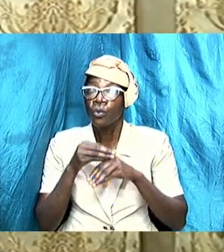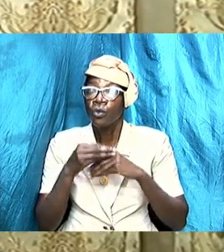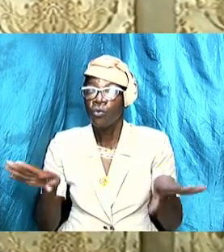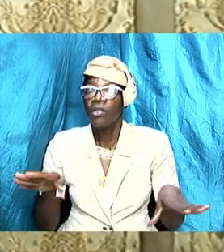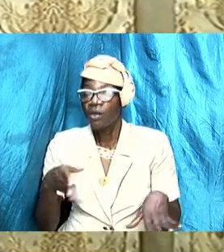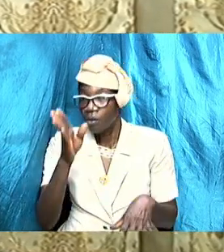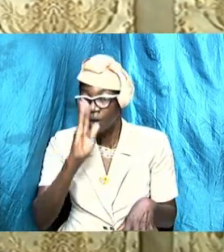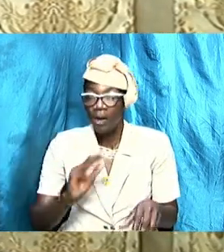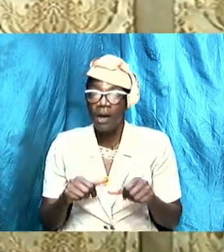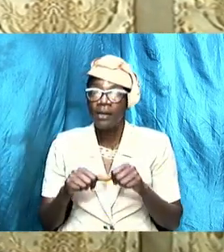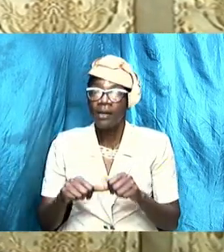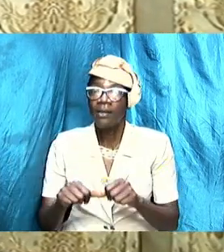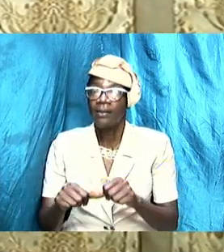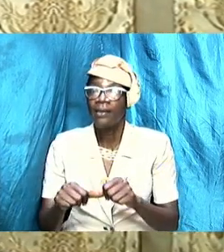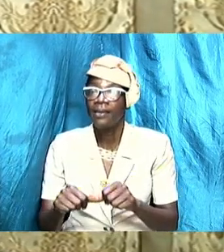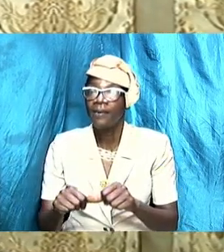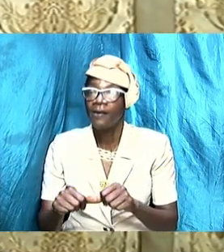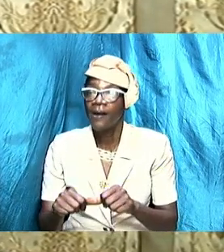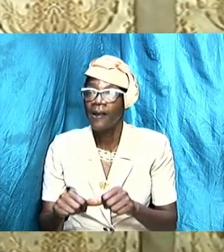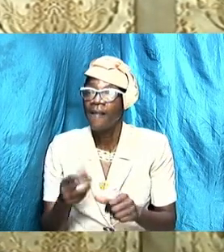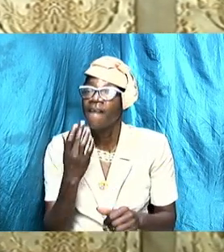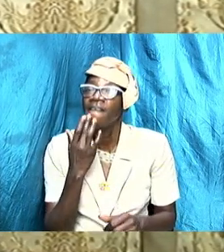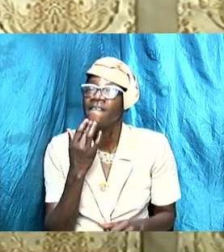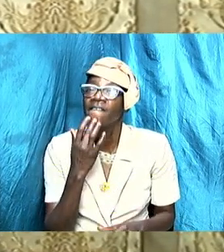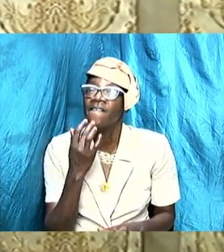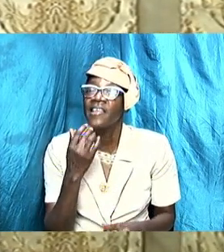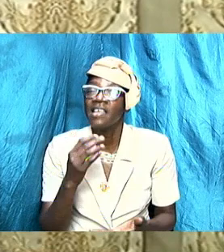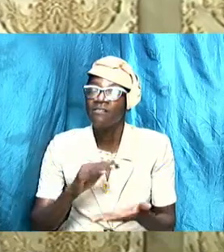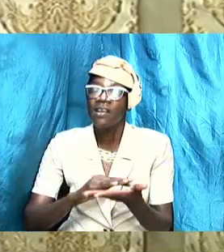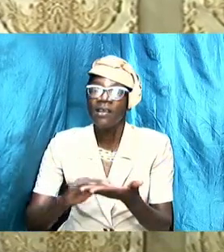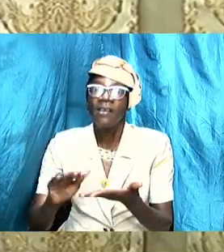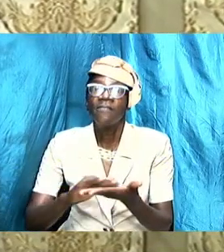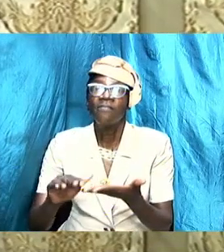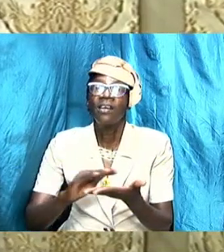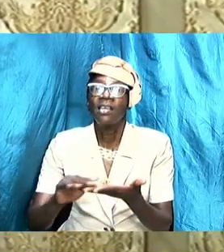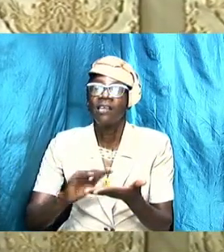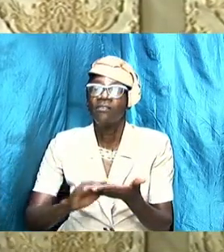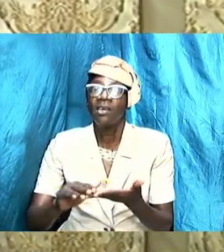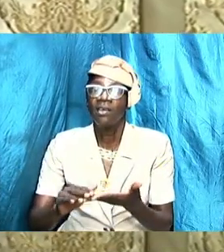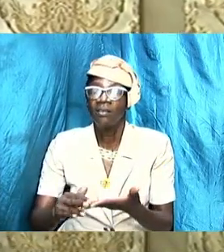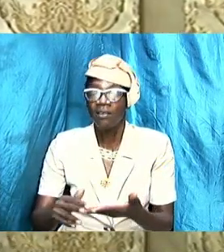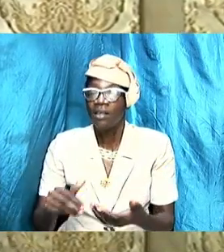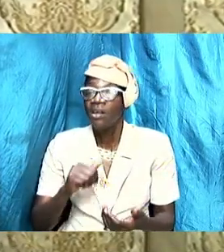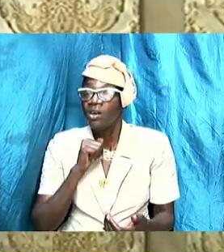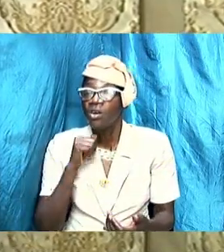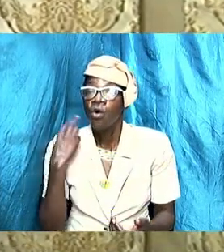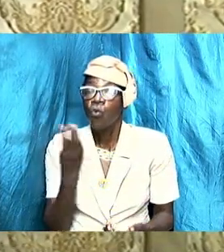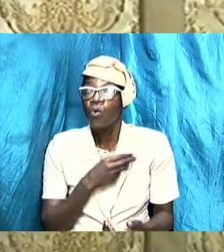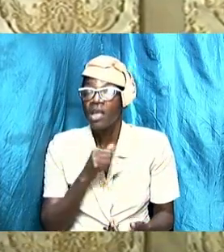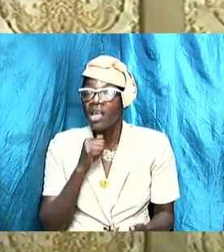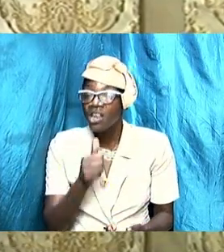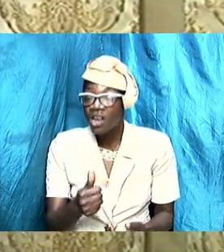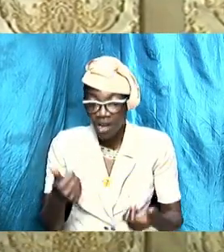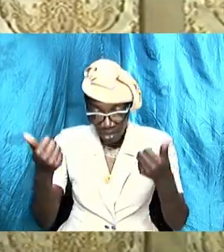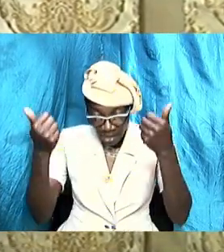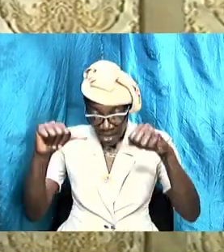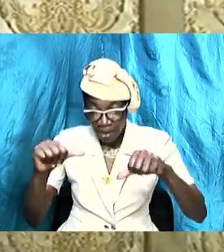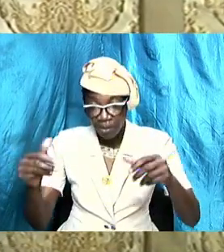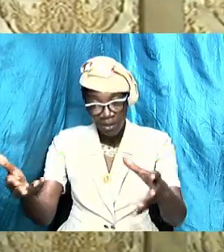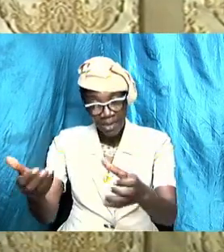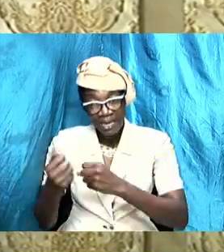and forgiveness and we are not going to be able to access that favor and forgiveness